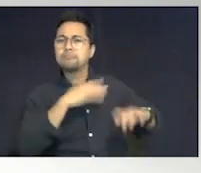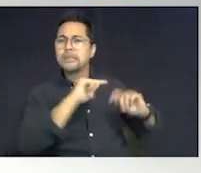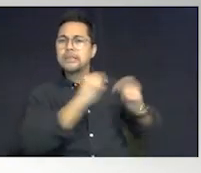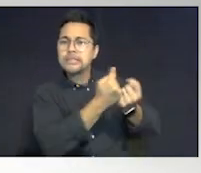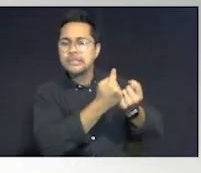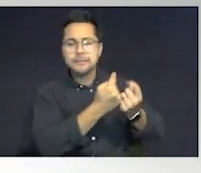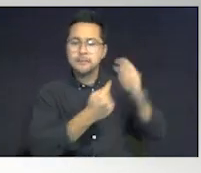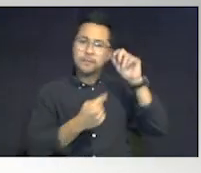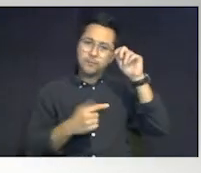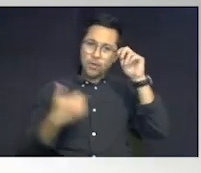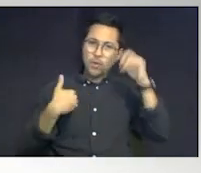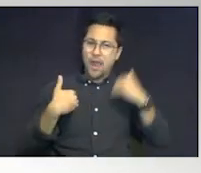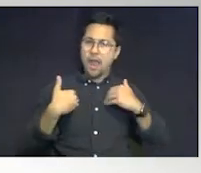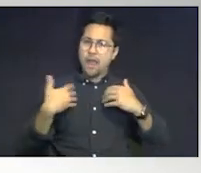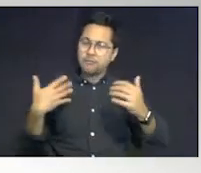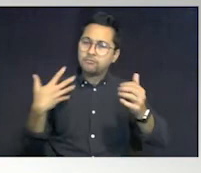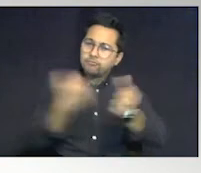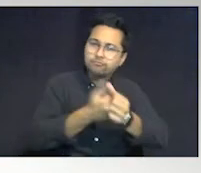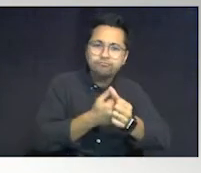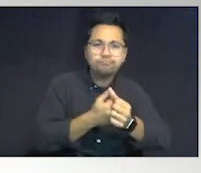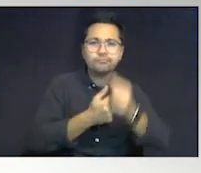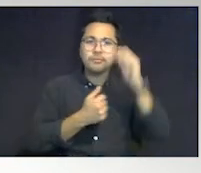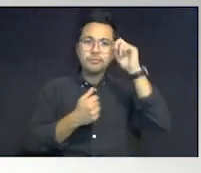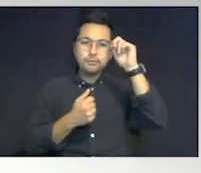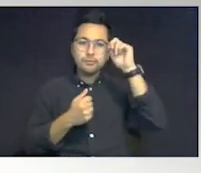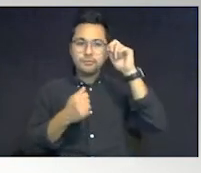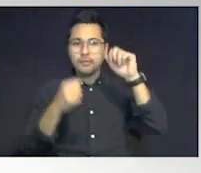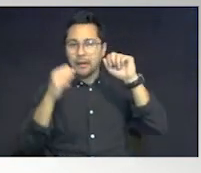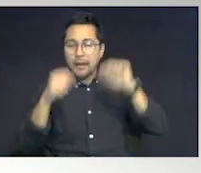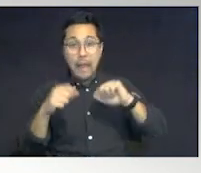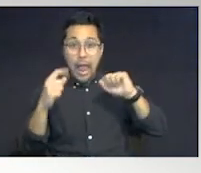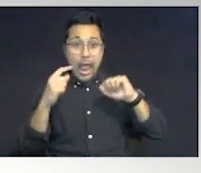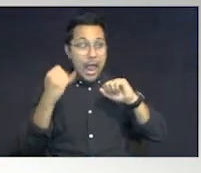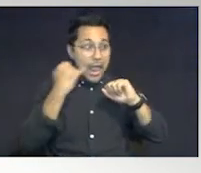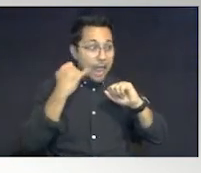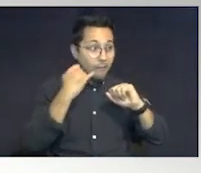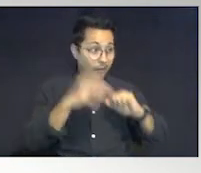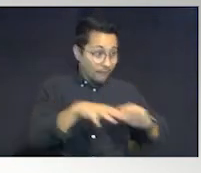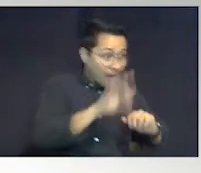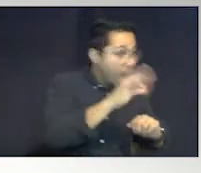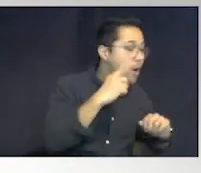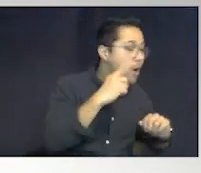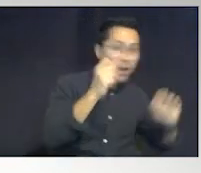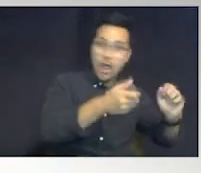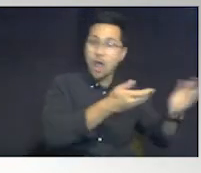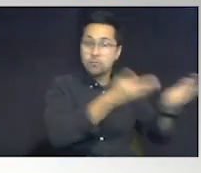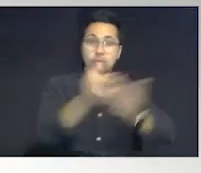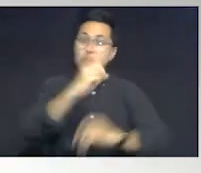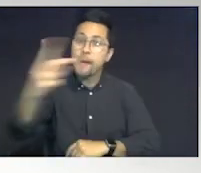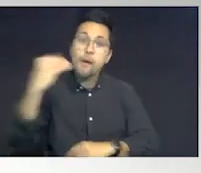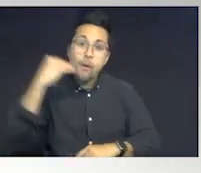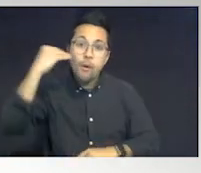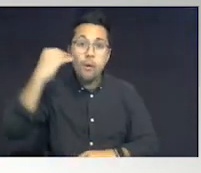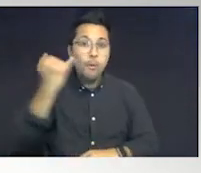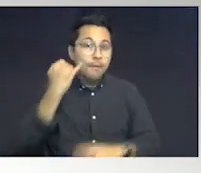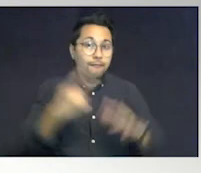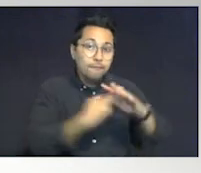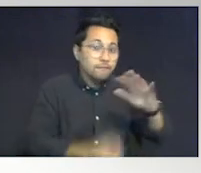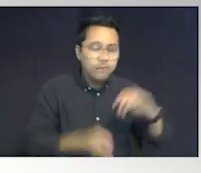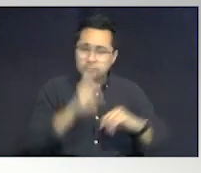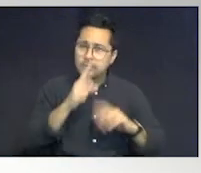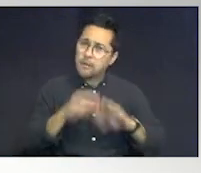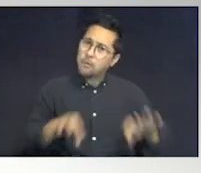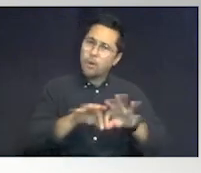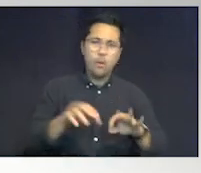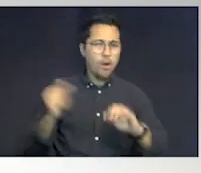up-to-date, so we're able to reunite you in case they go missing. So it's very, very important. Doesn't take much. We